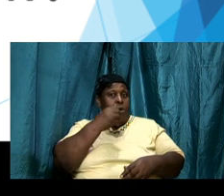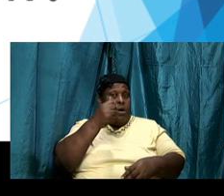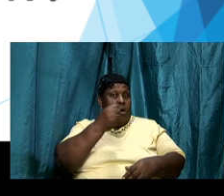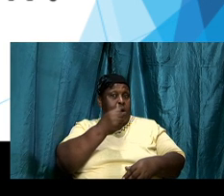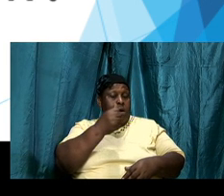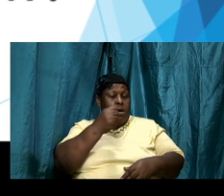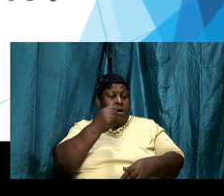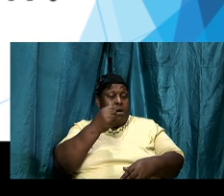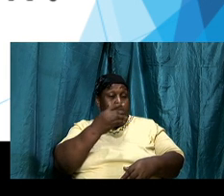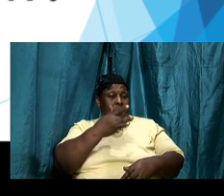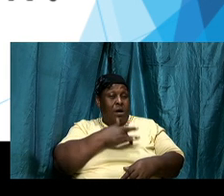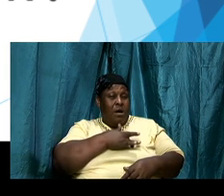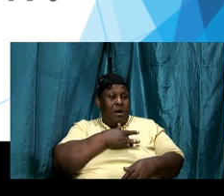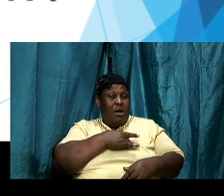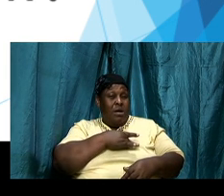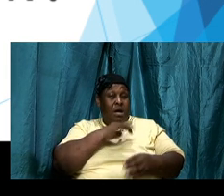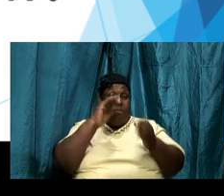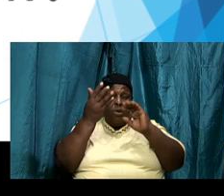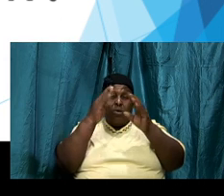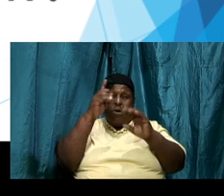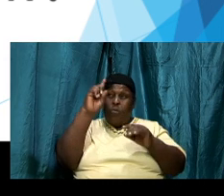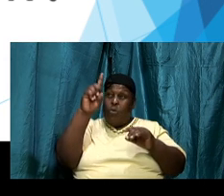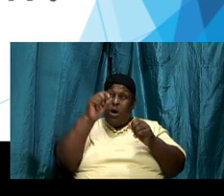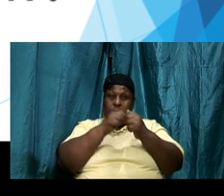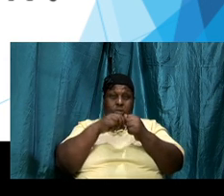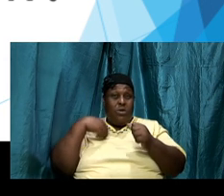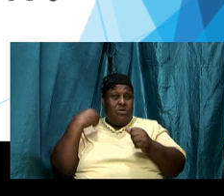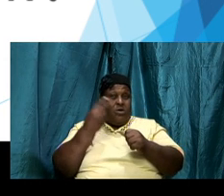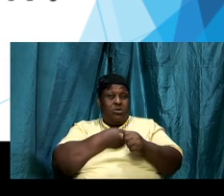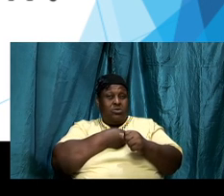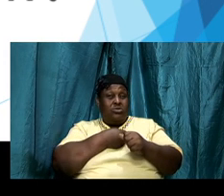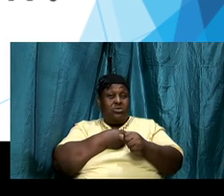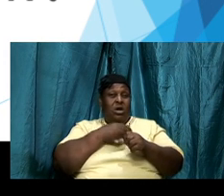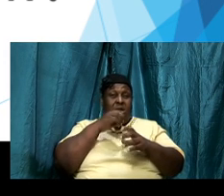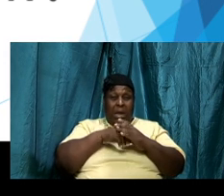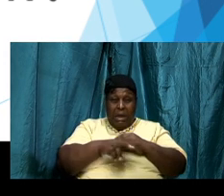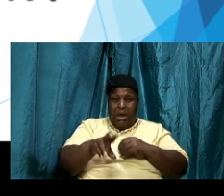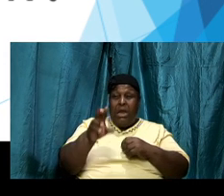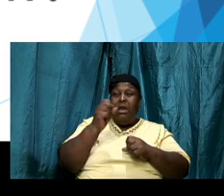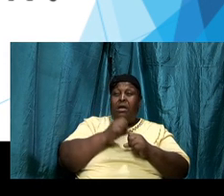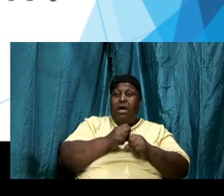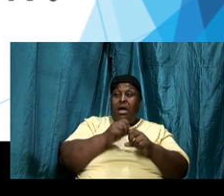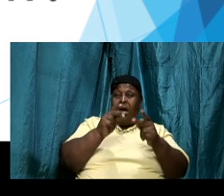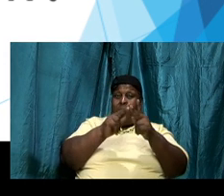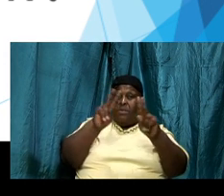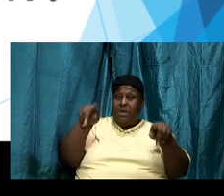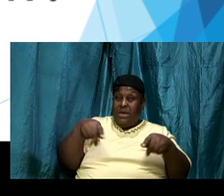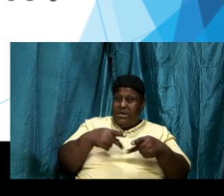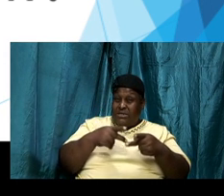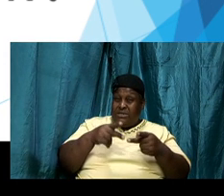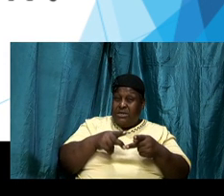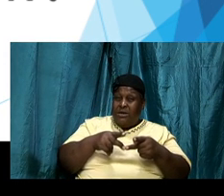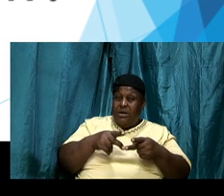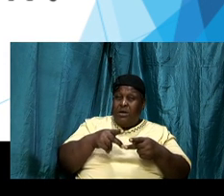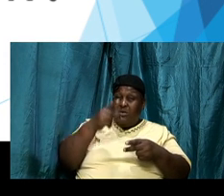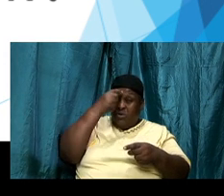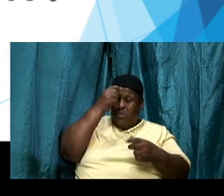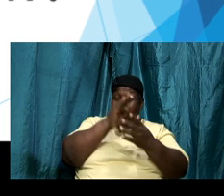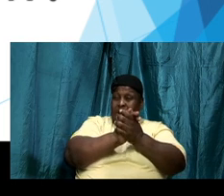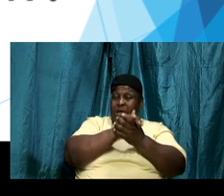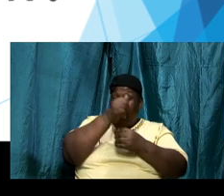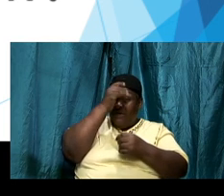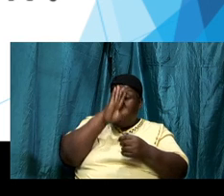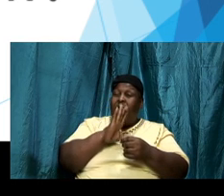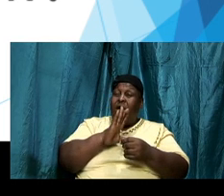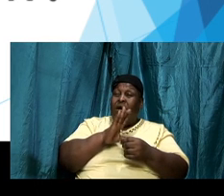we are going to be in a position to believe God and to see him doing great and marvelous things